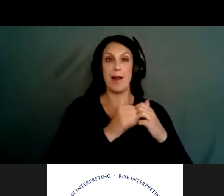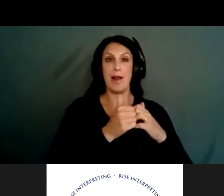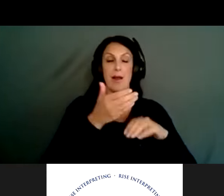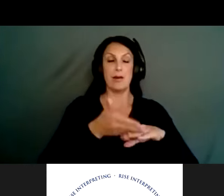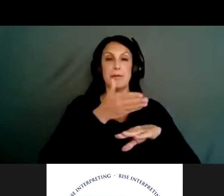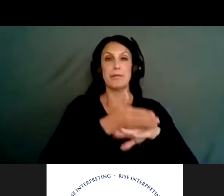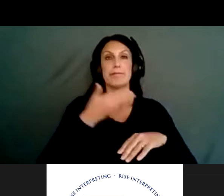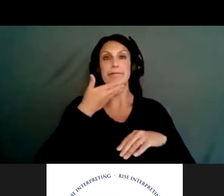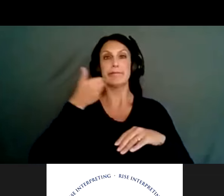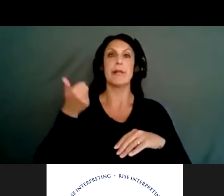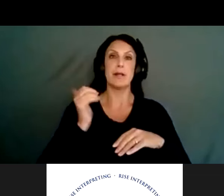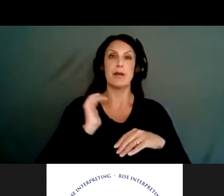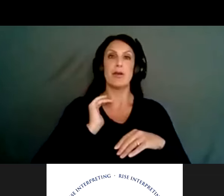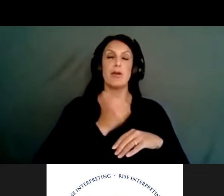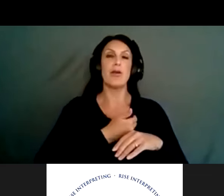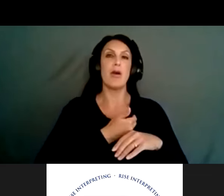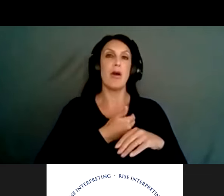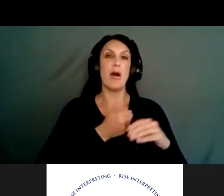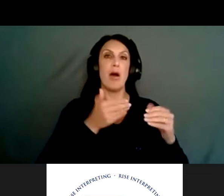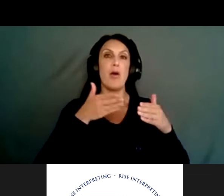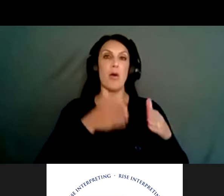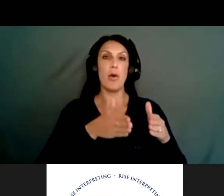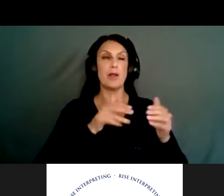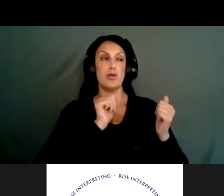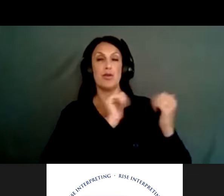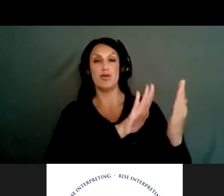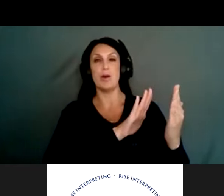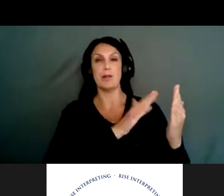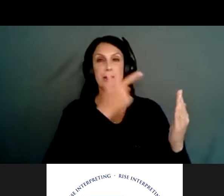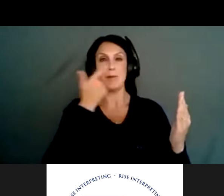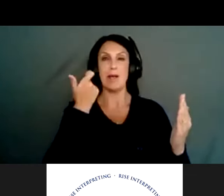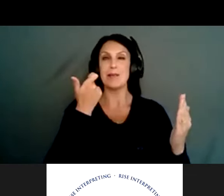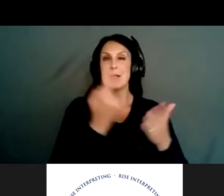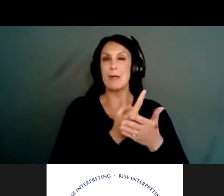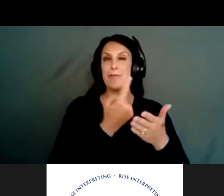um, address them since a lot of them could be a little broad.